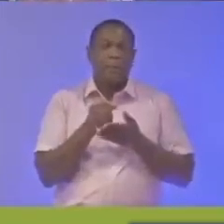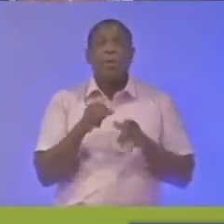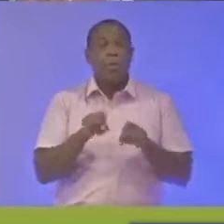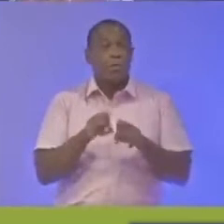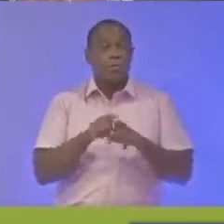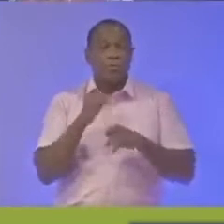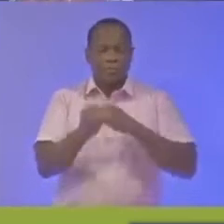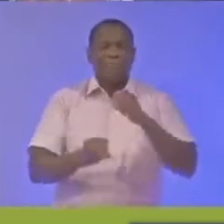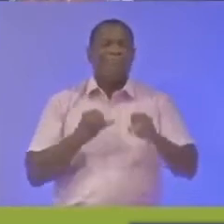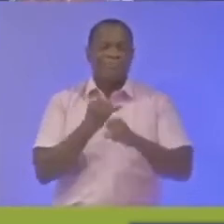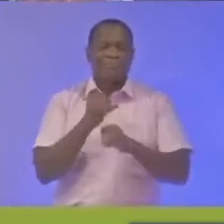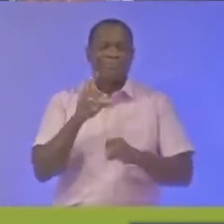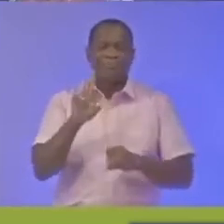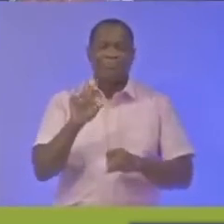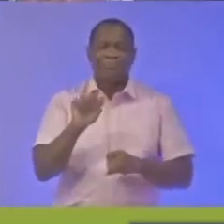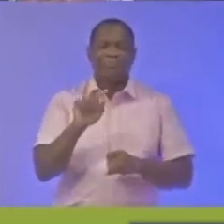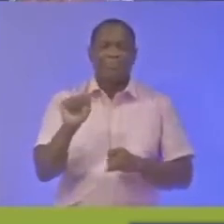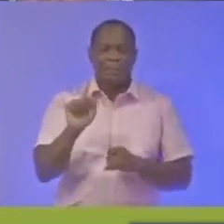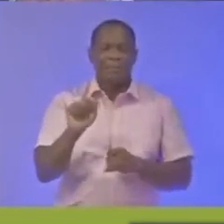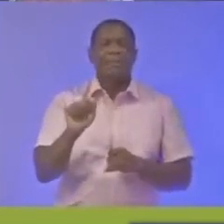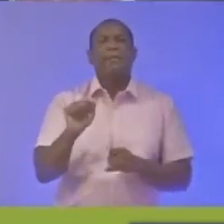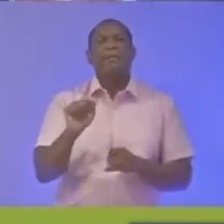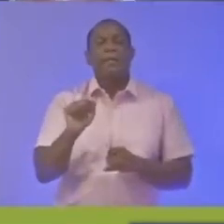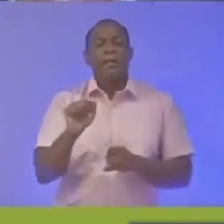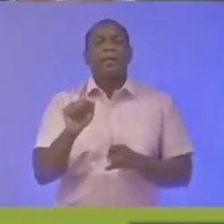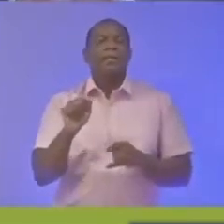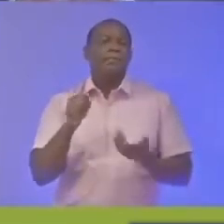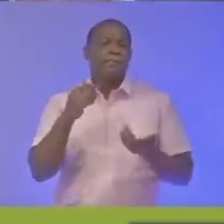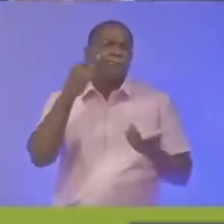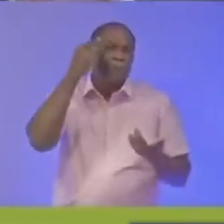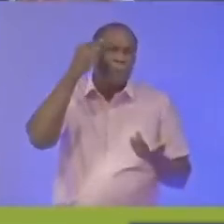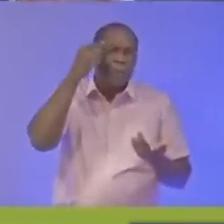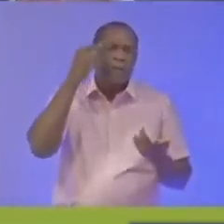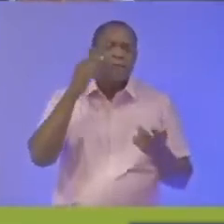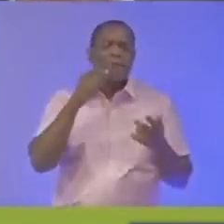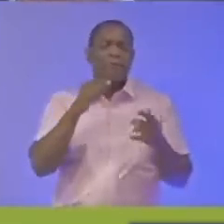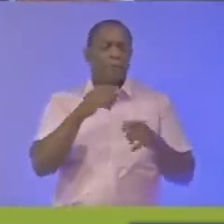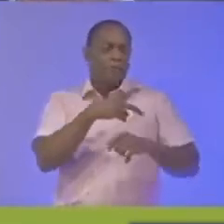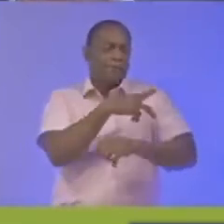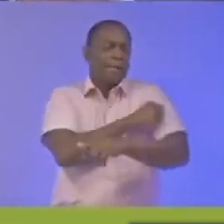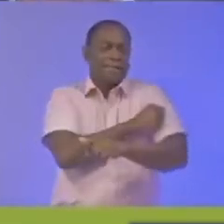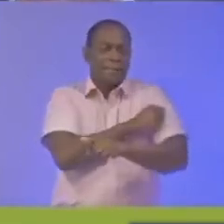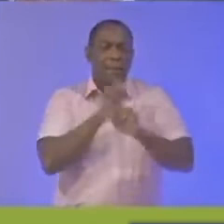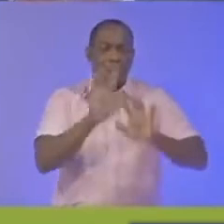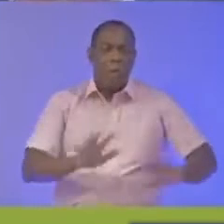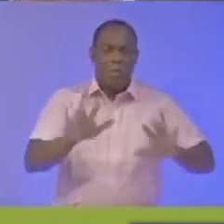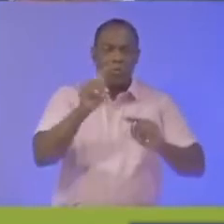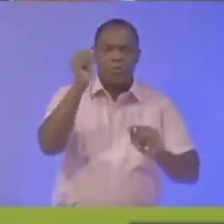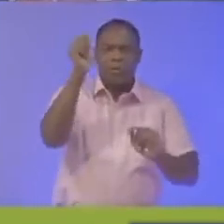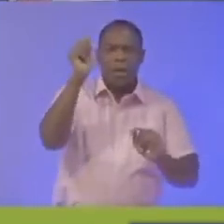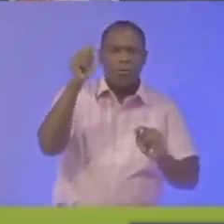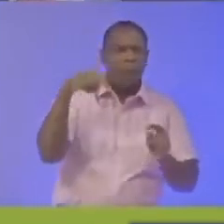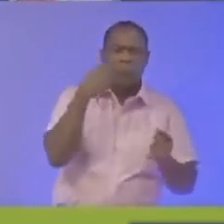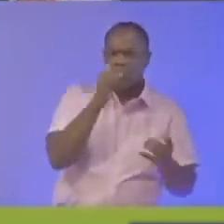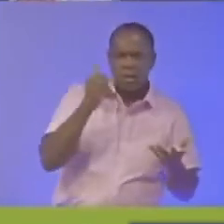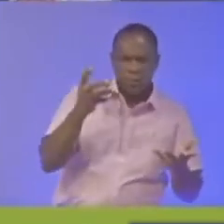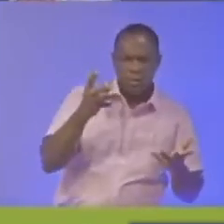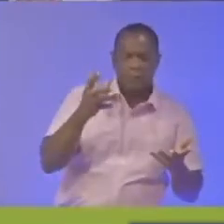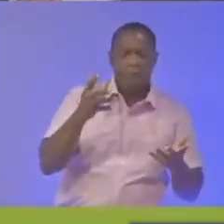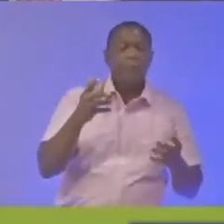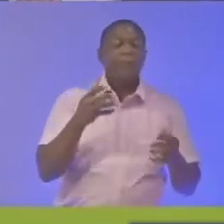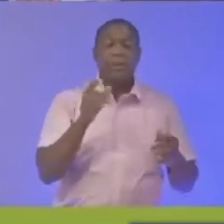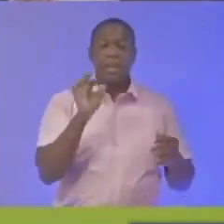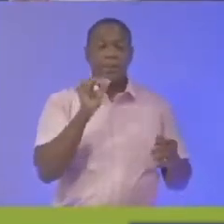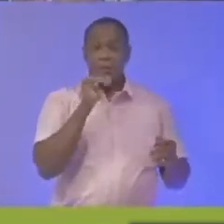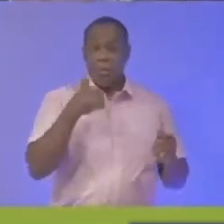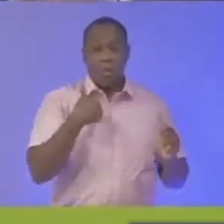as well as vaccination coverage in the country so we are seeing now asymptomatic cases persons will be discharged